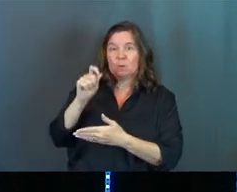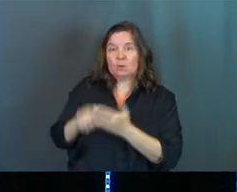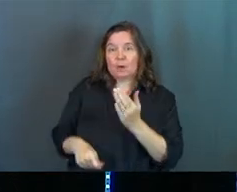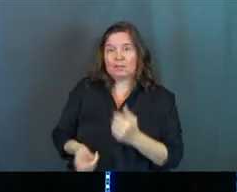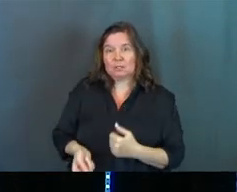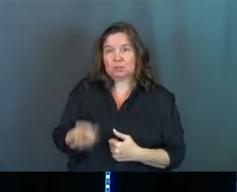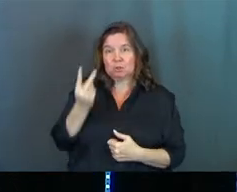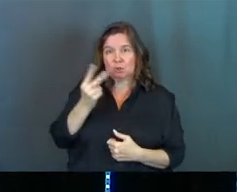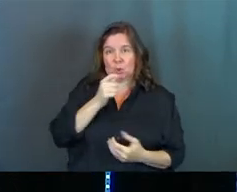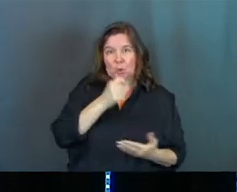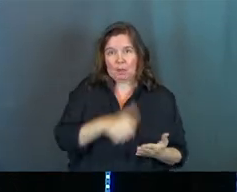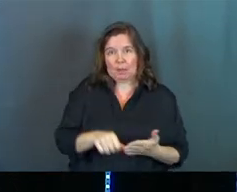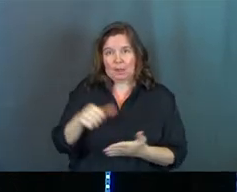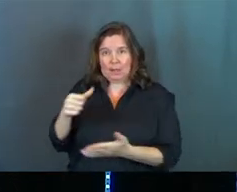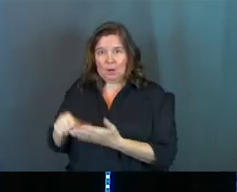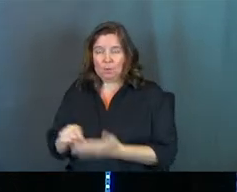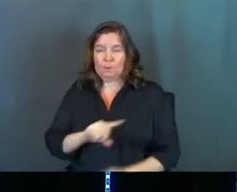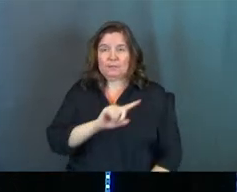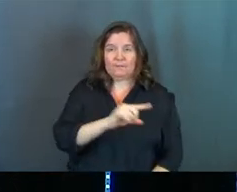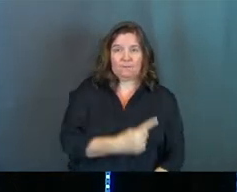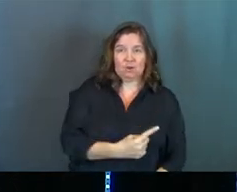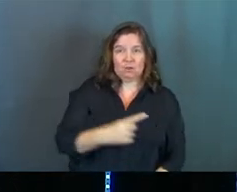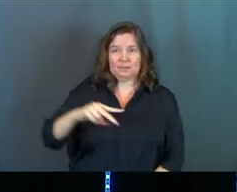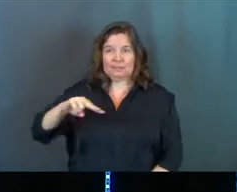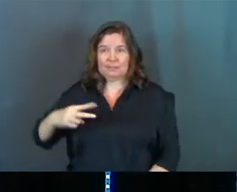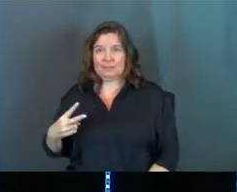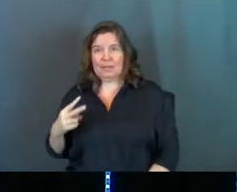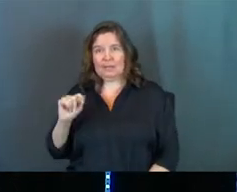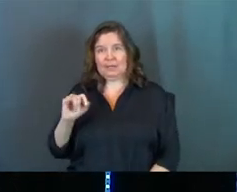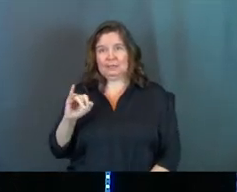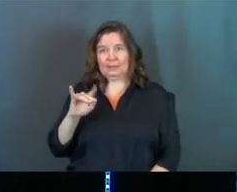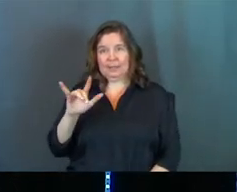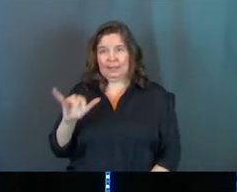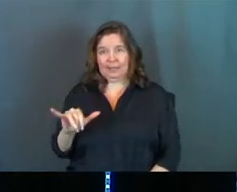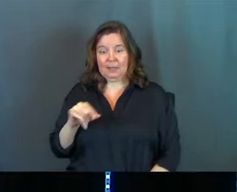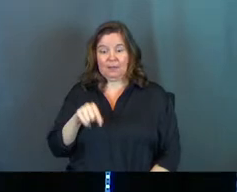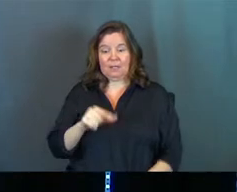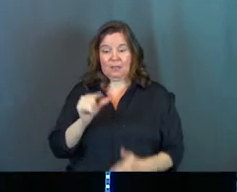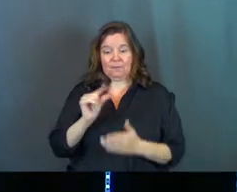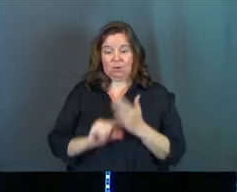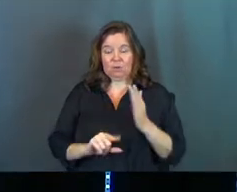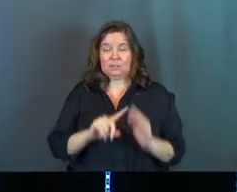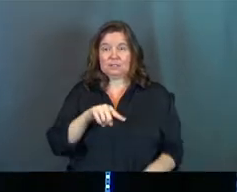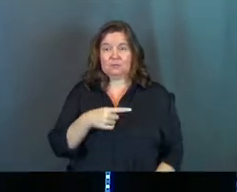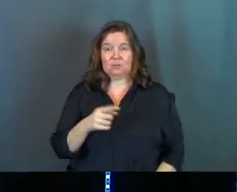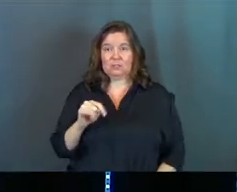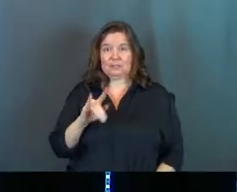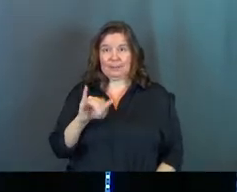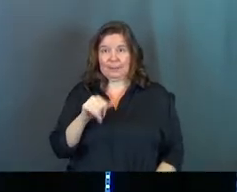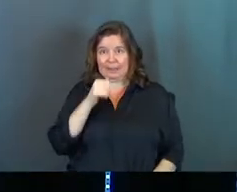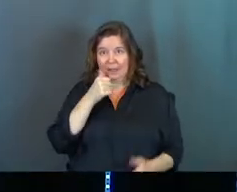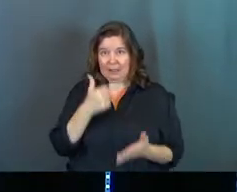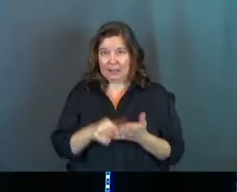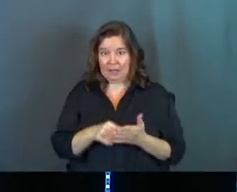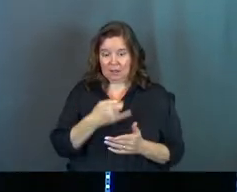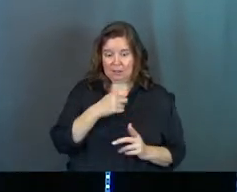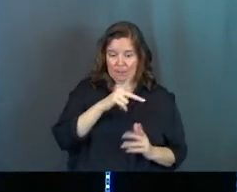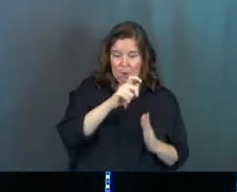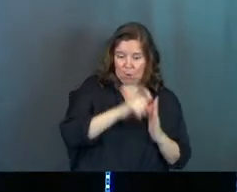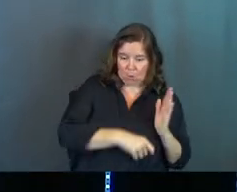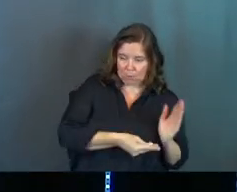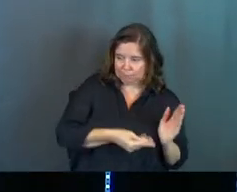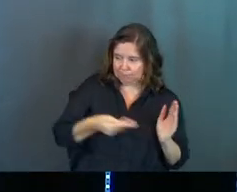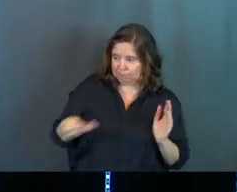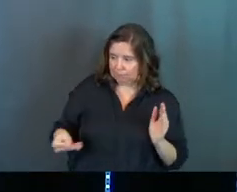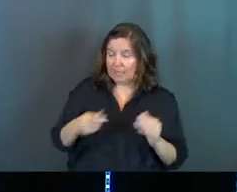two letters, which is where we get 1 and 2 Timothy. And that's where this verse comes from. 1 Timothy, again, is in a letter that Paul wrote.